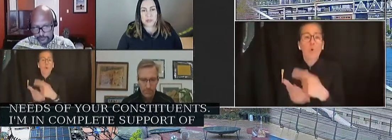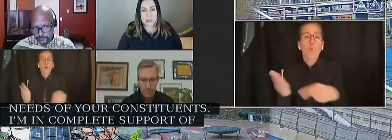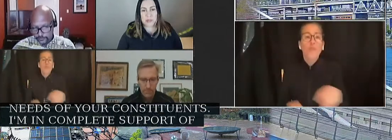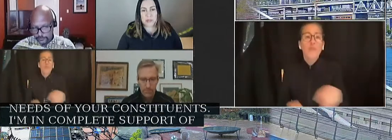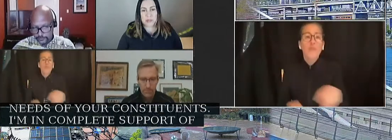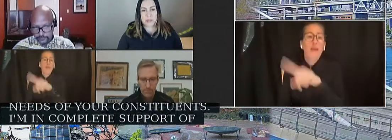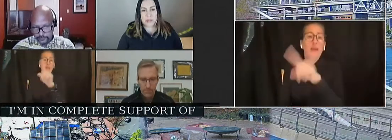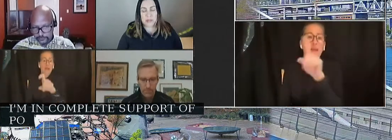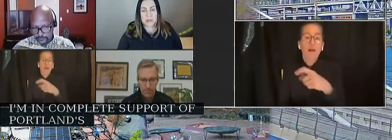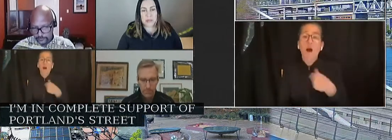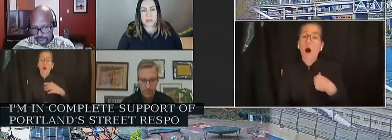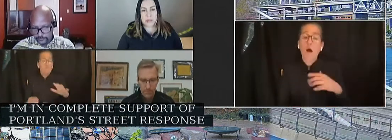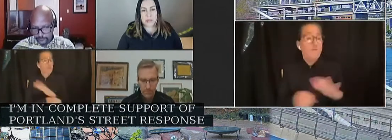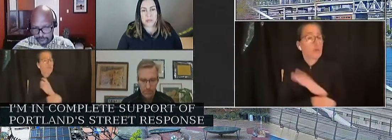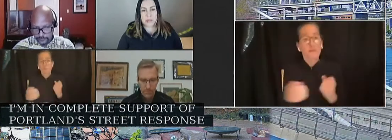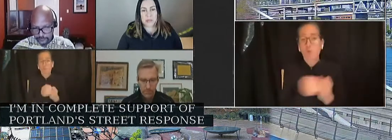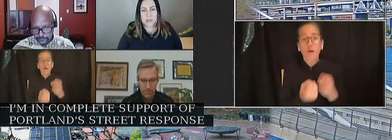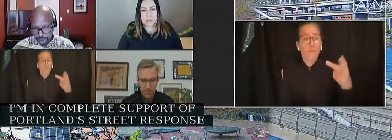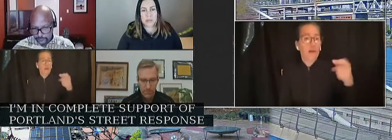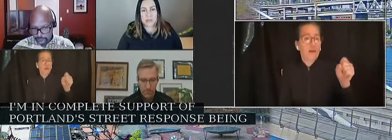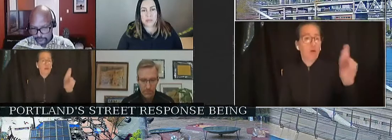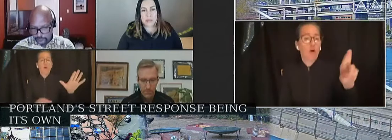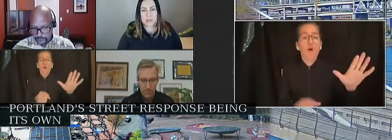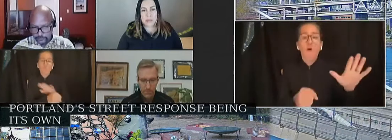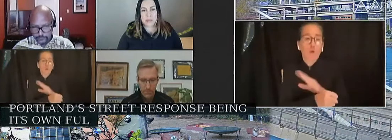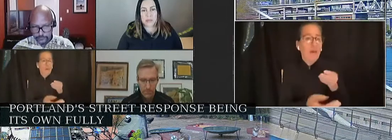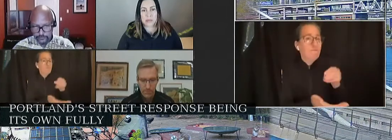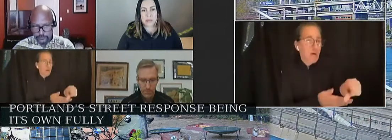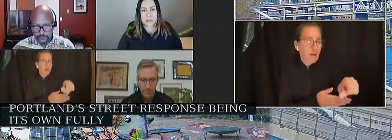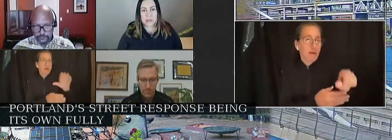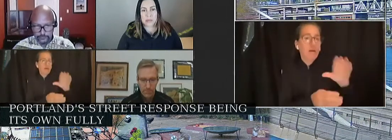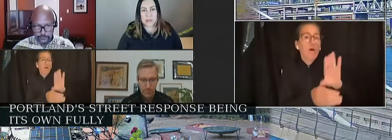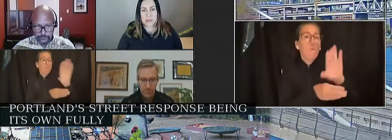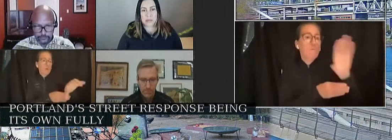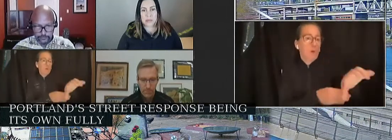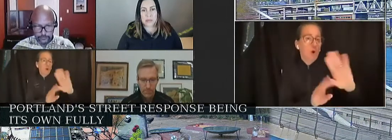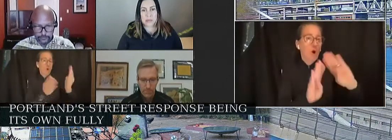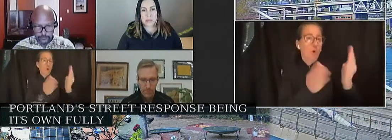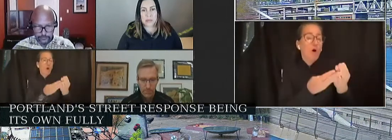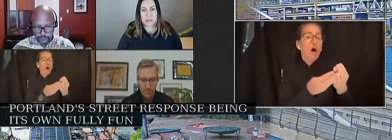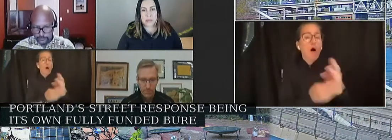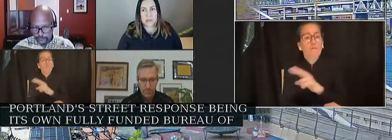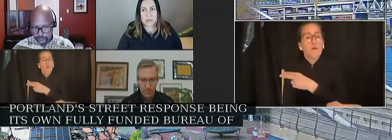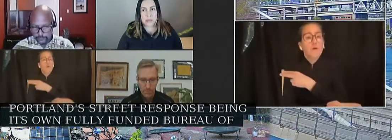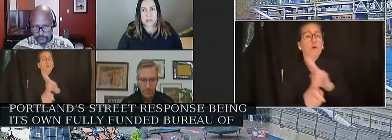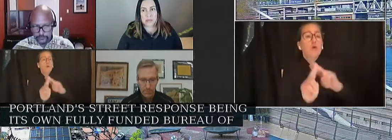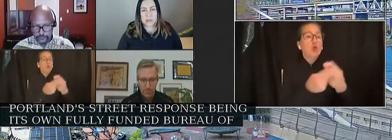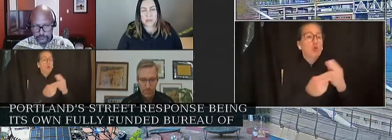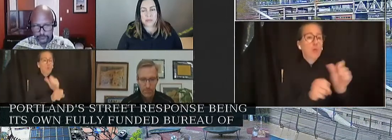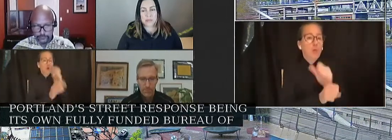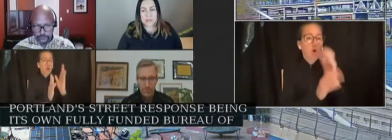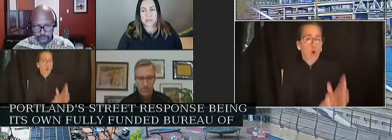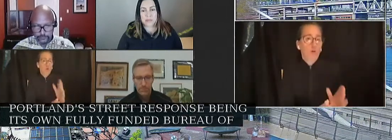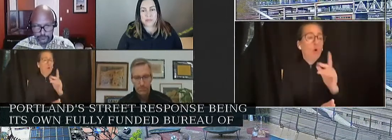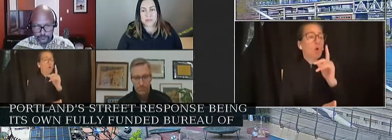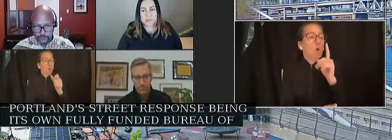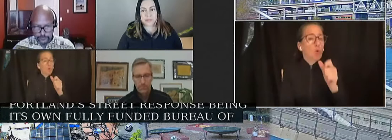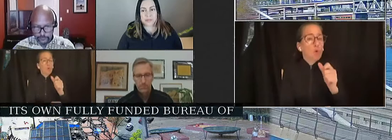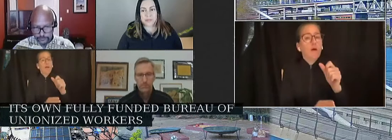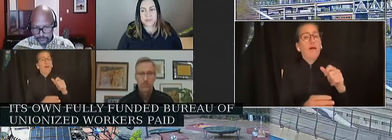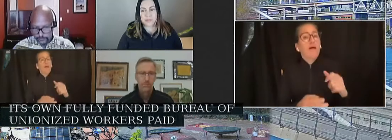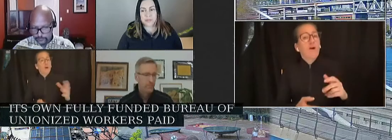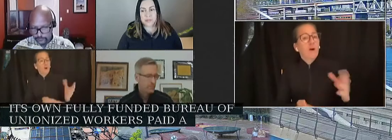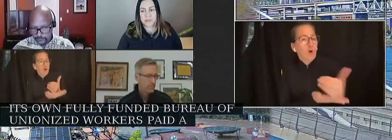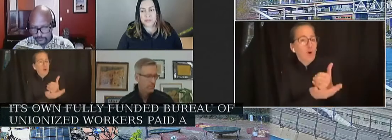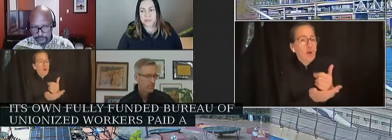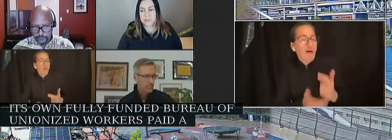being its own fully funded bureau of unionized workers who are paid a living wage. This would cut the work and therefore we could cut the funding of police by at least a quarter